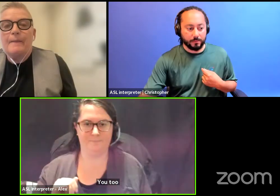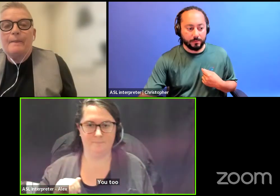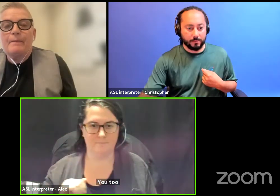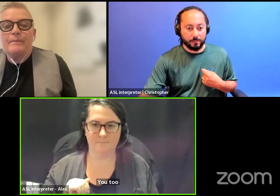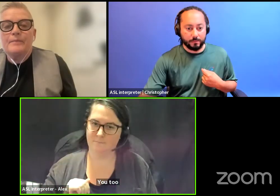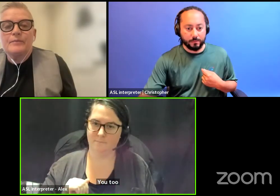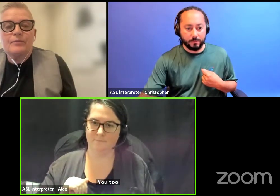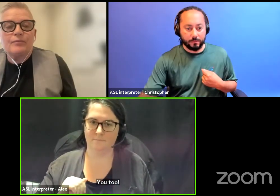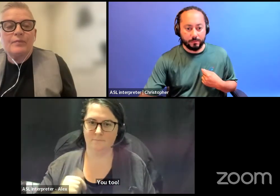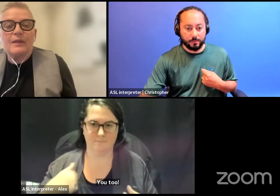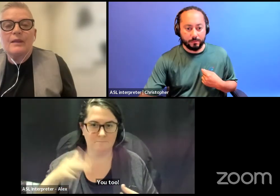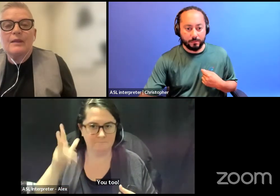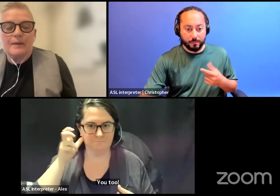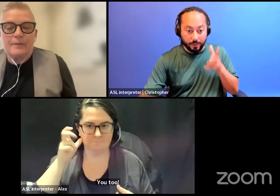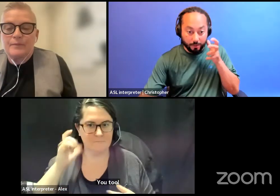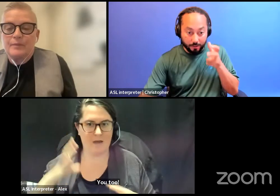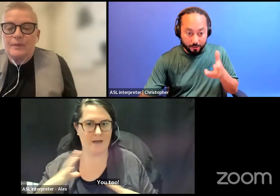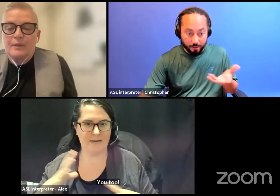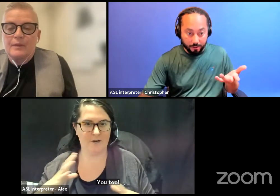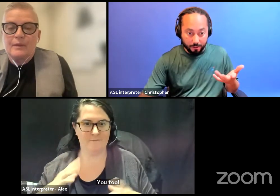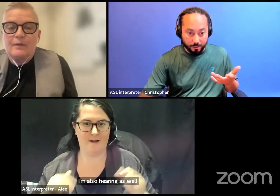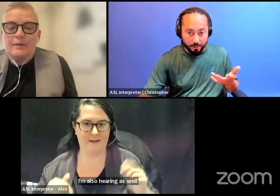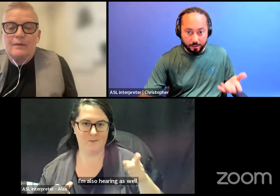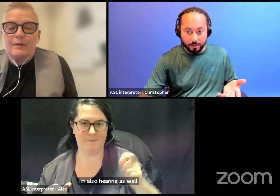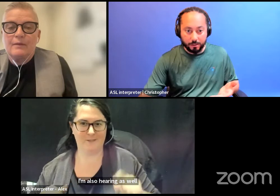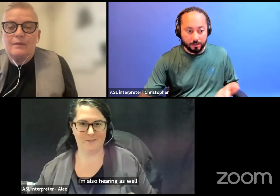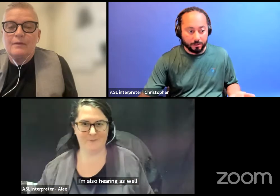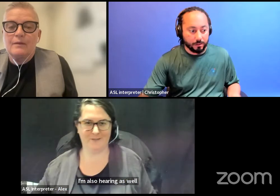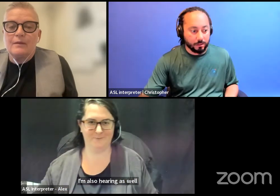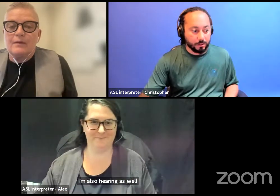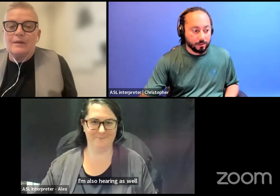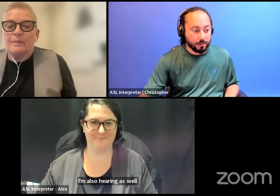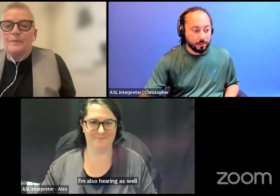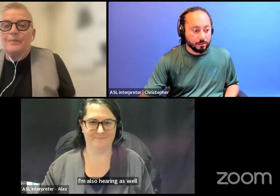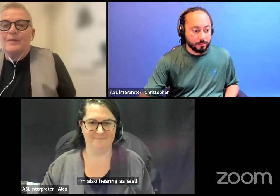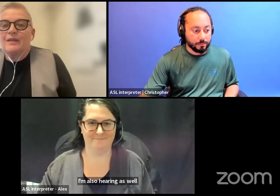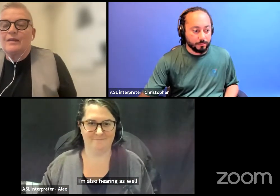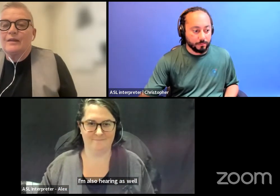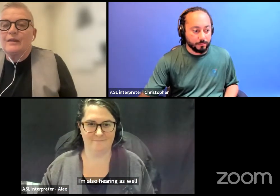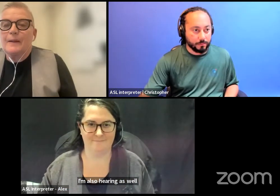I am also hearing as well. Yeah, I can hear fine. So it might just be you.